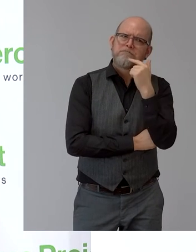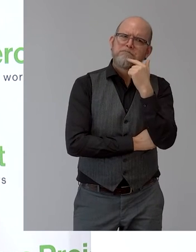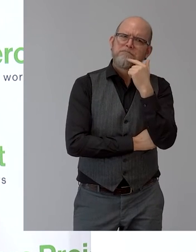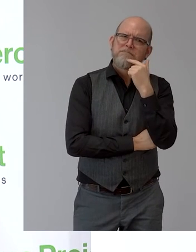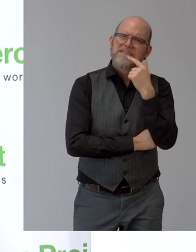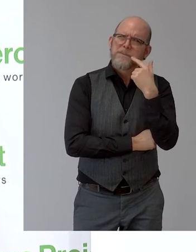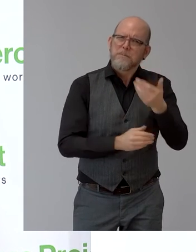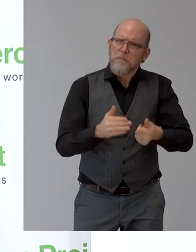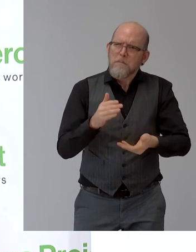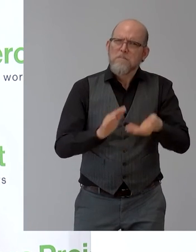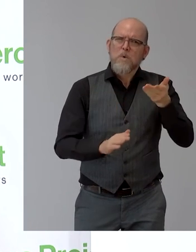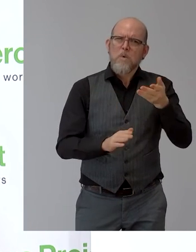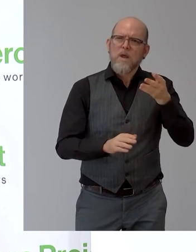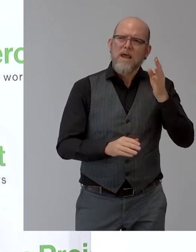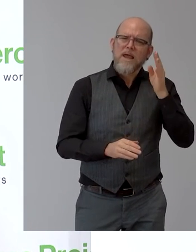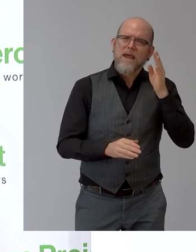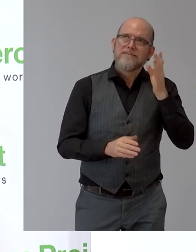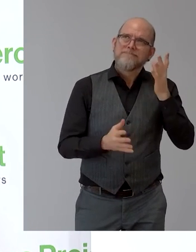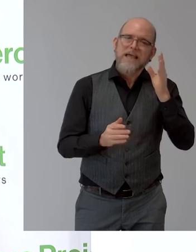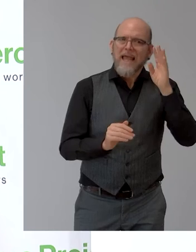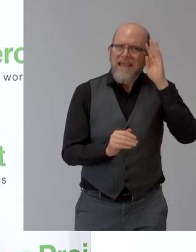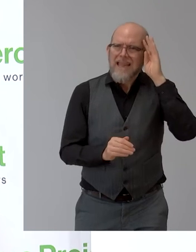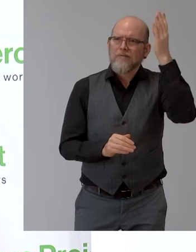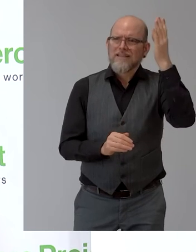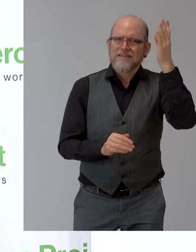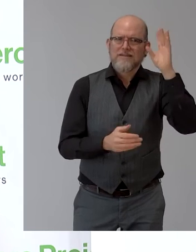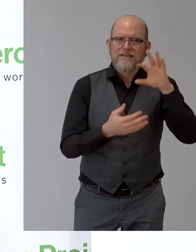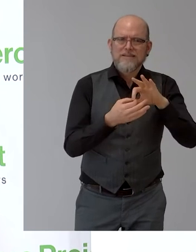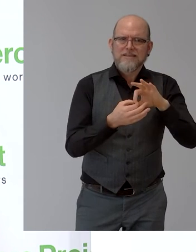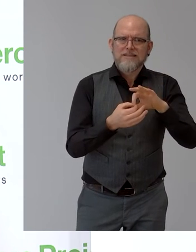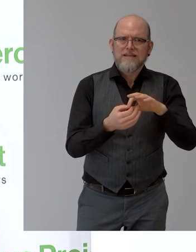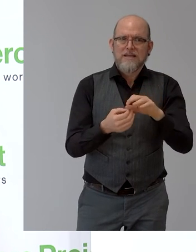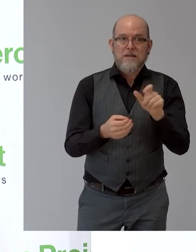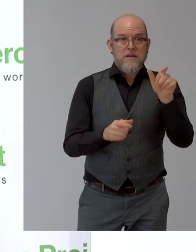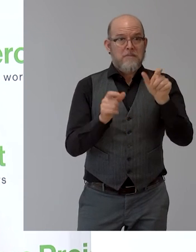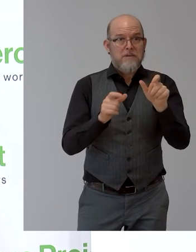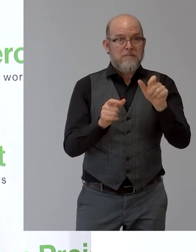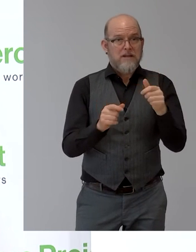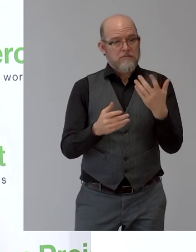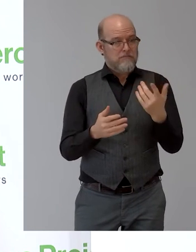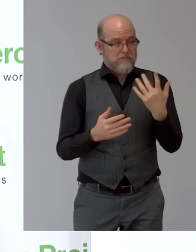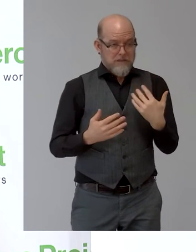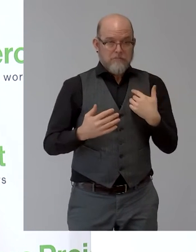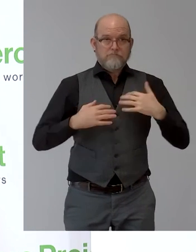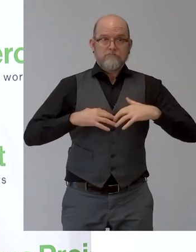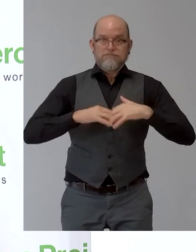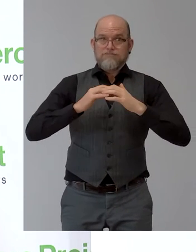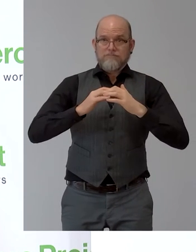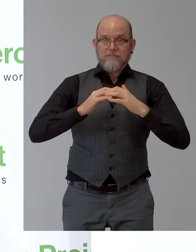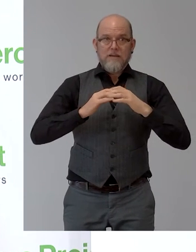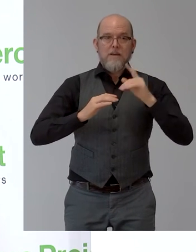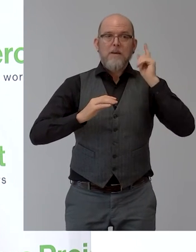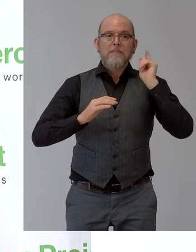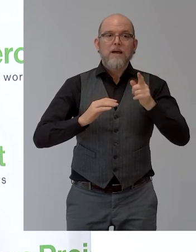founders would make it possible for the users to even